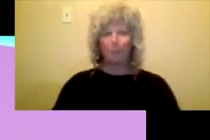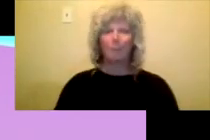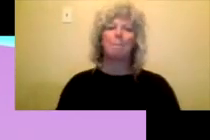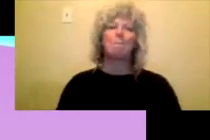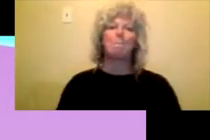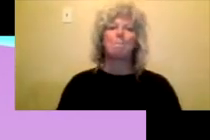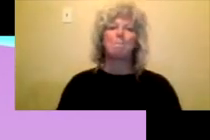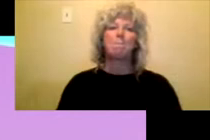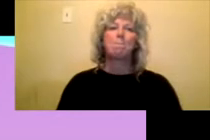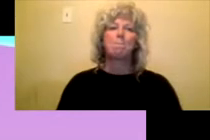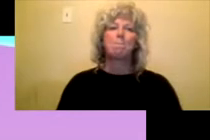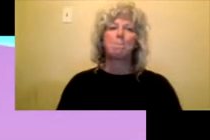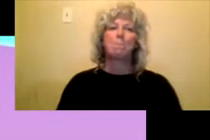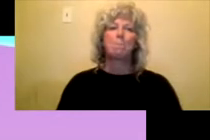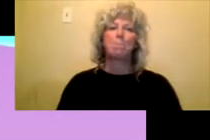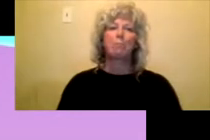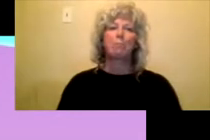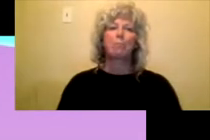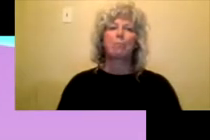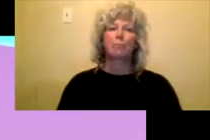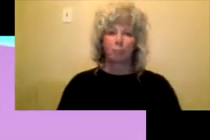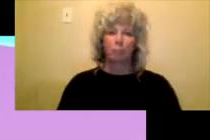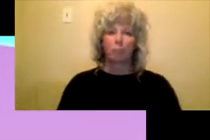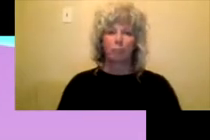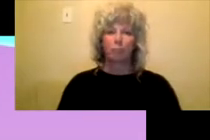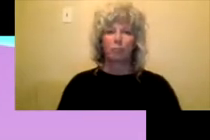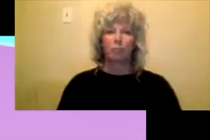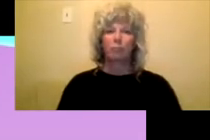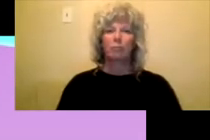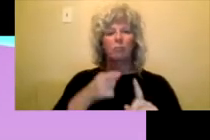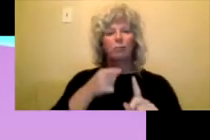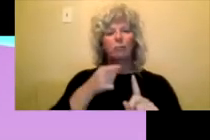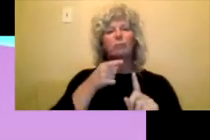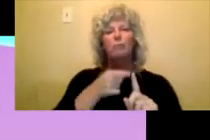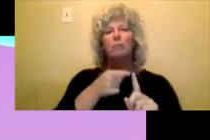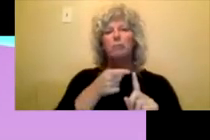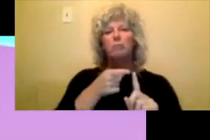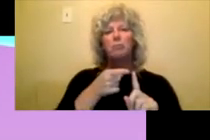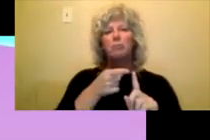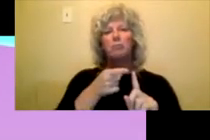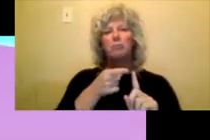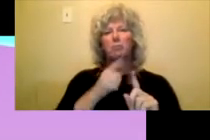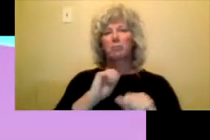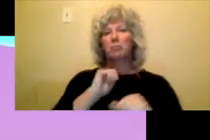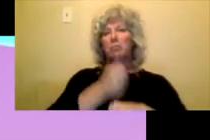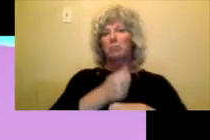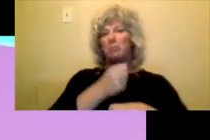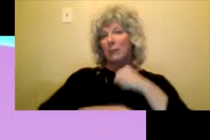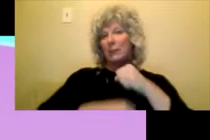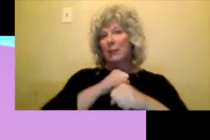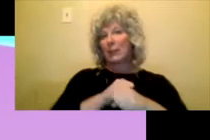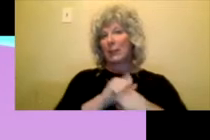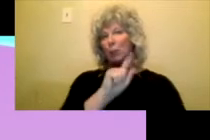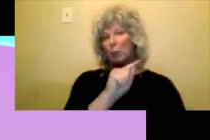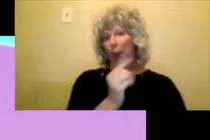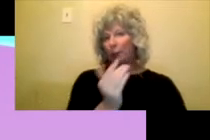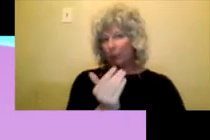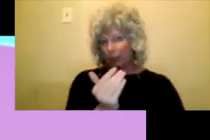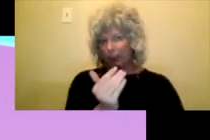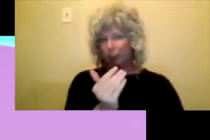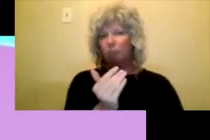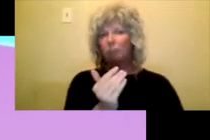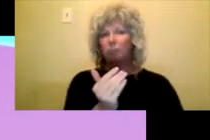So this program was created in 2015 and